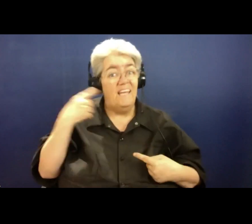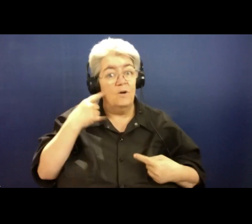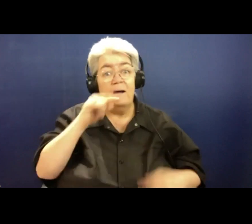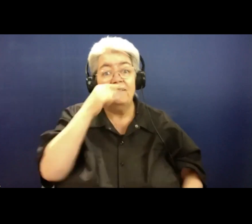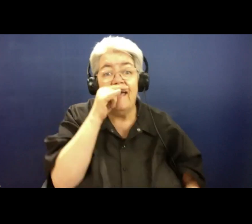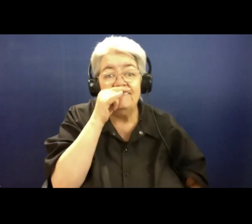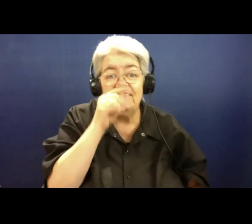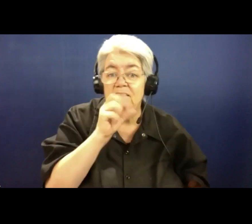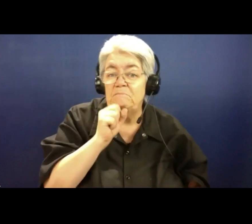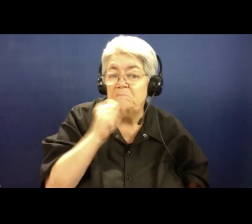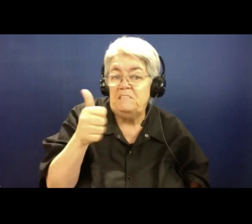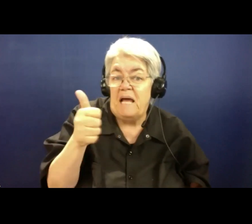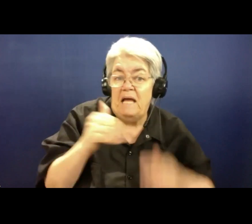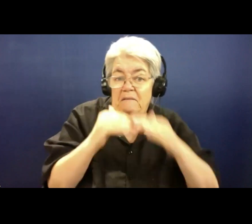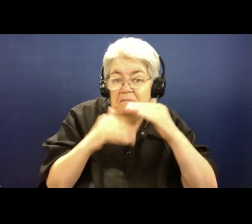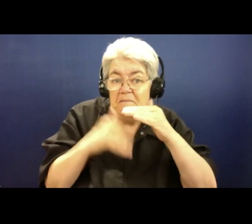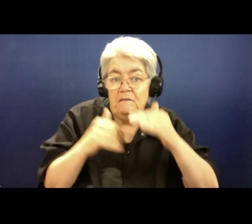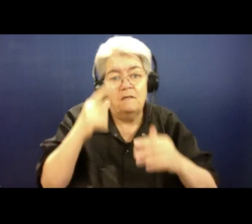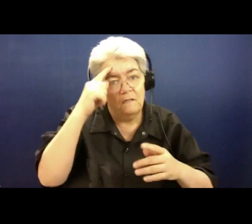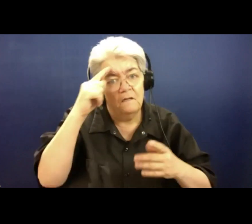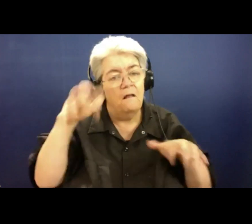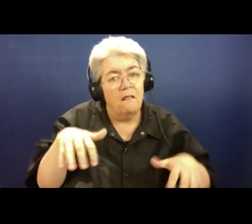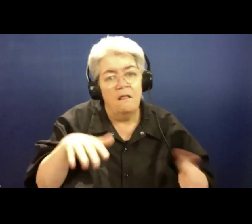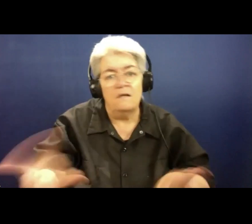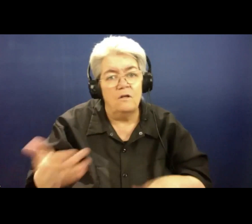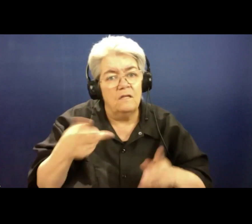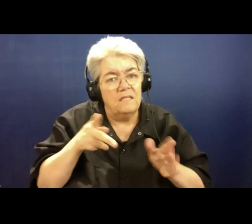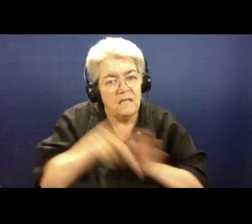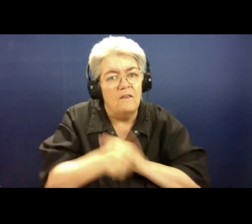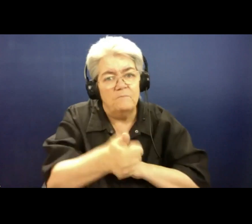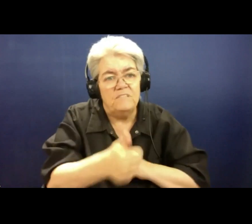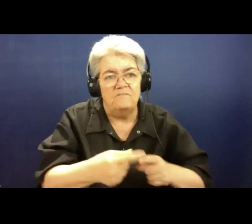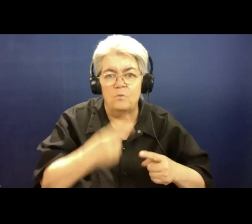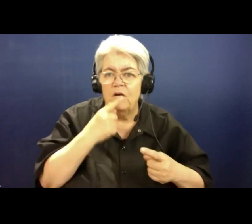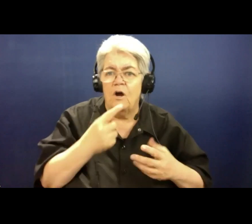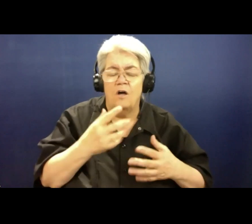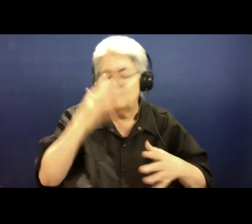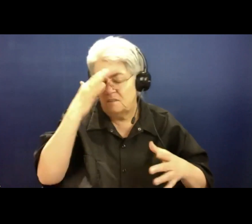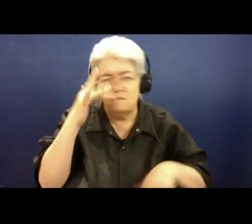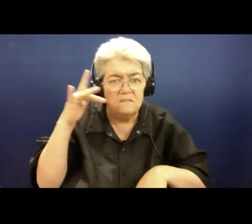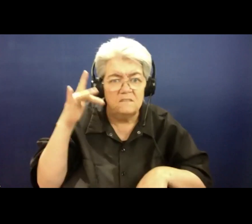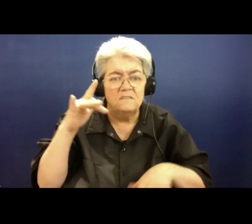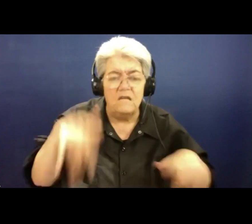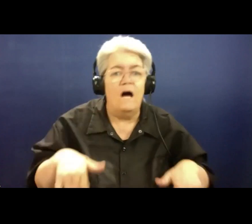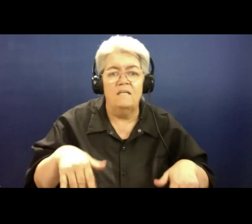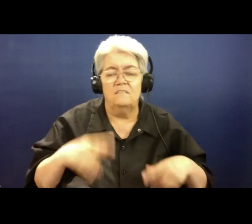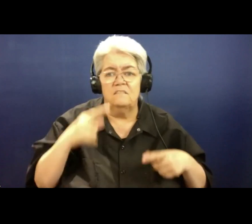under 10 taking our own lives. And we're all stunned and shocked and hollowed out to the core by the fact that that could actually happen. But I